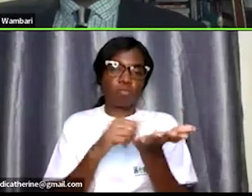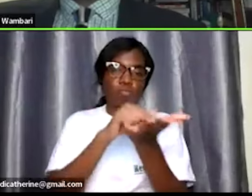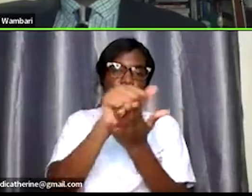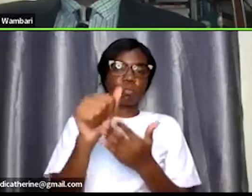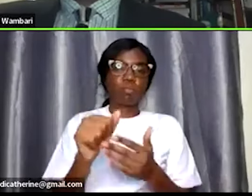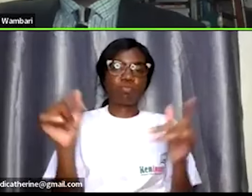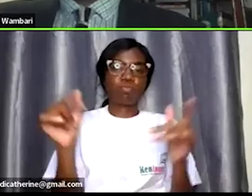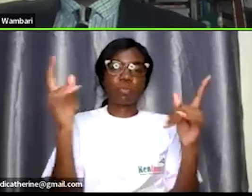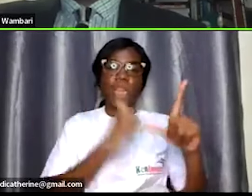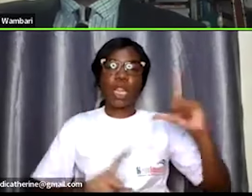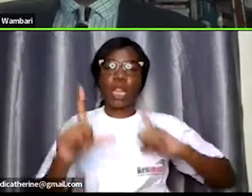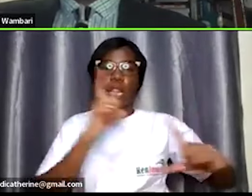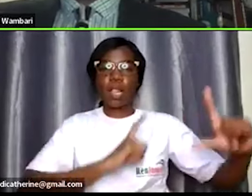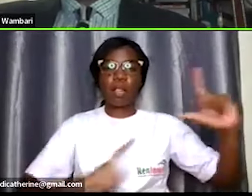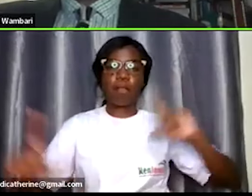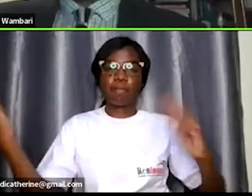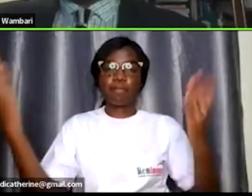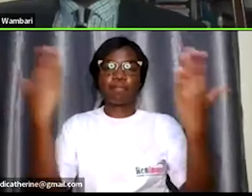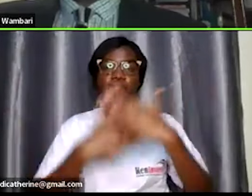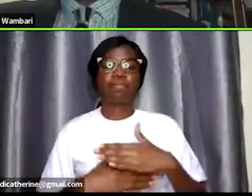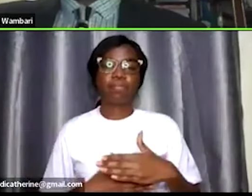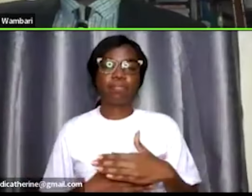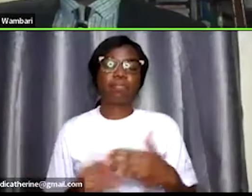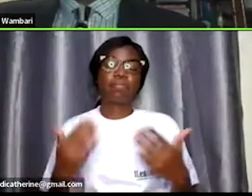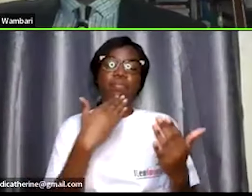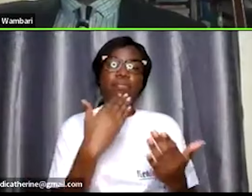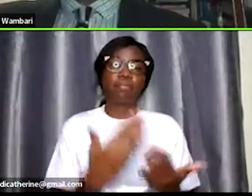a lovely lovely night thank you